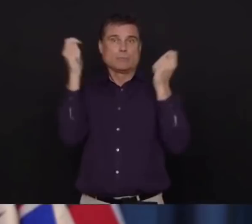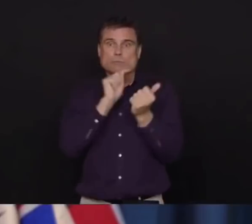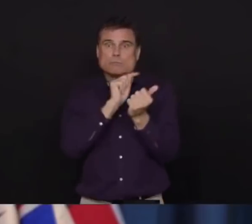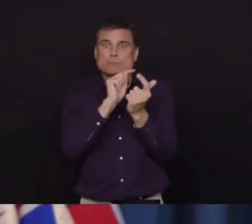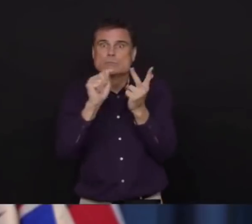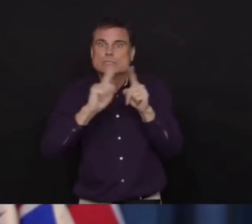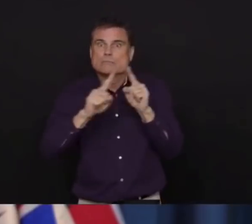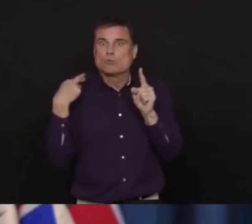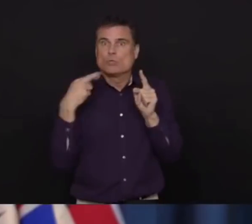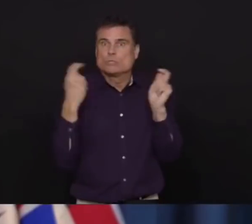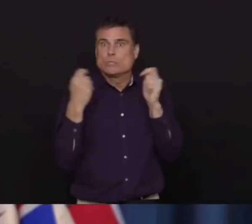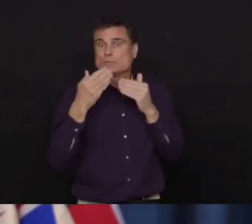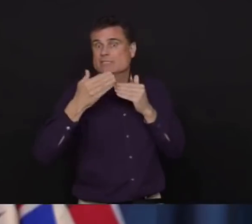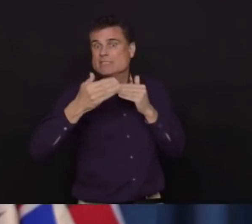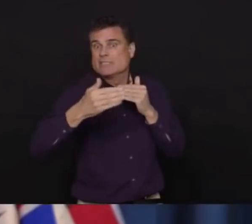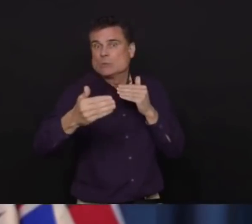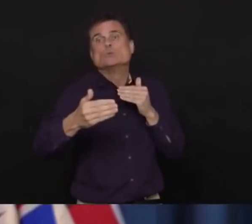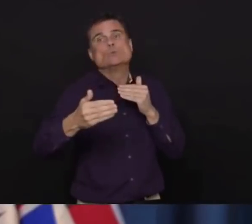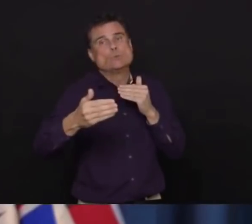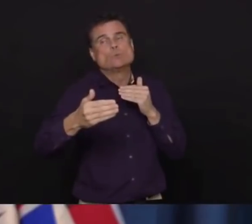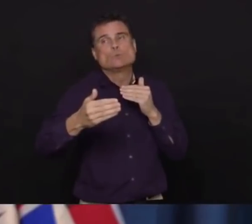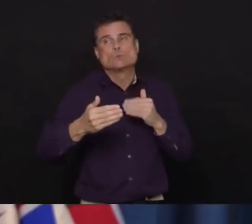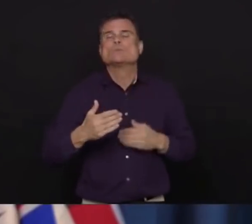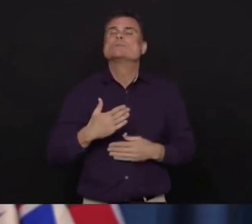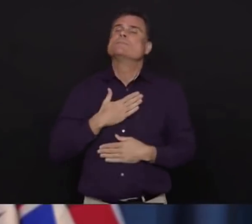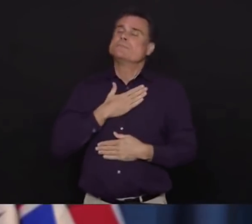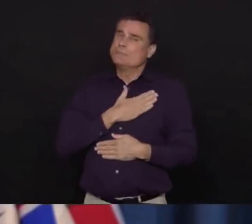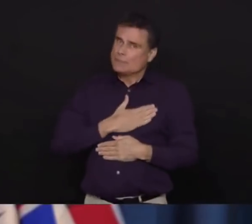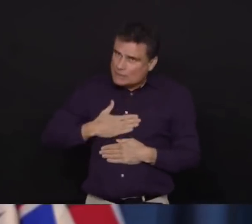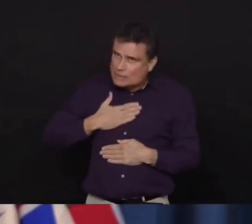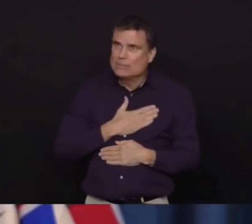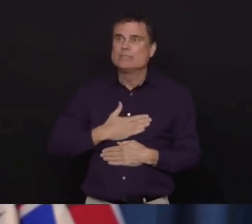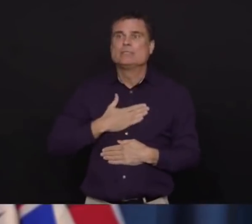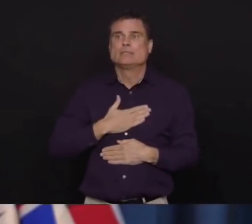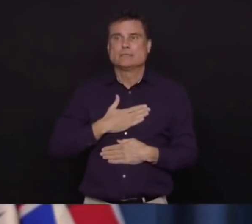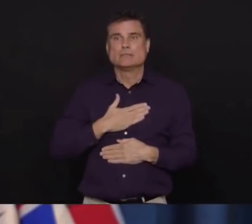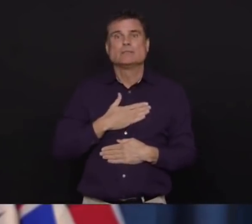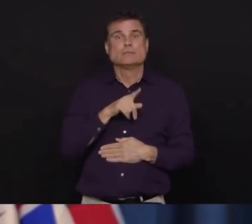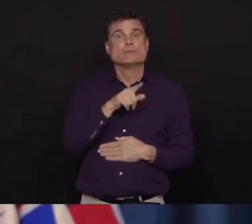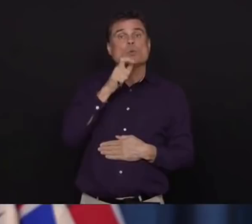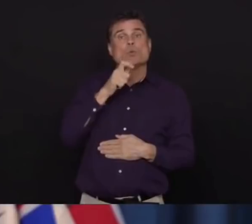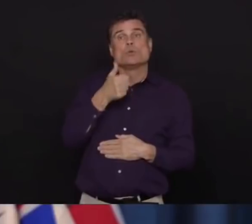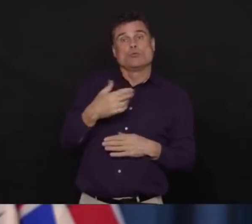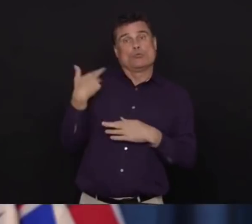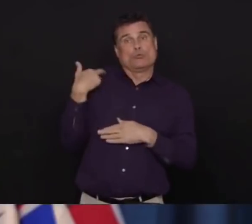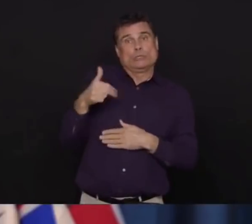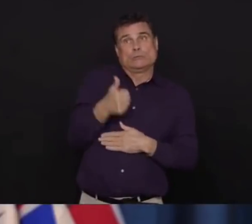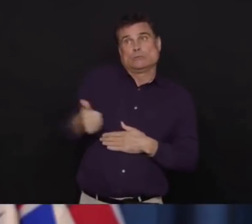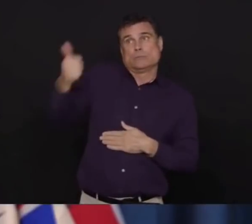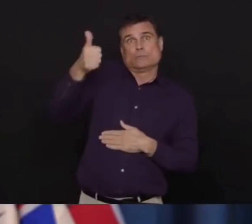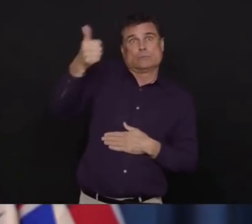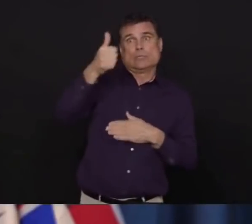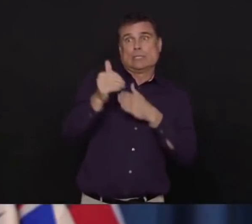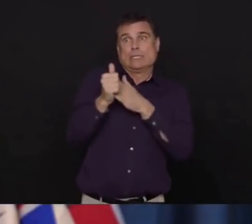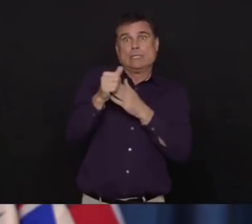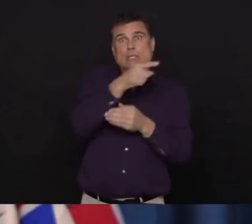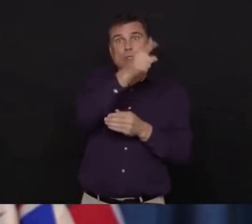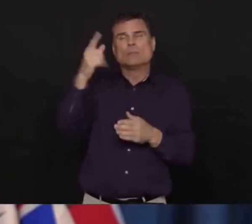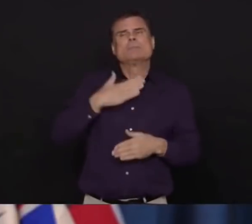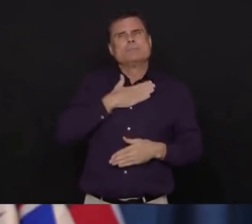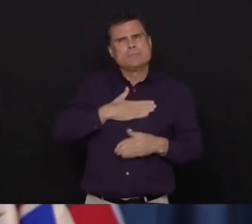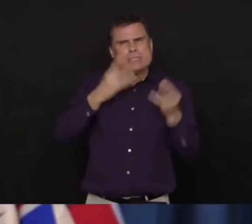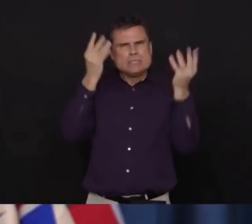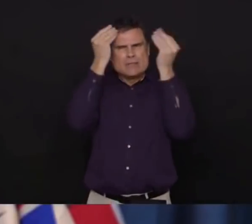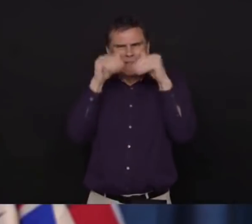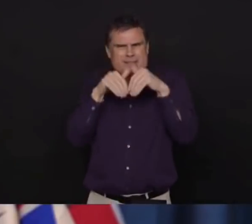having to have in-person gatherings. And I know many of the faith communities have been doing this already and have been particularly